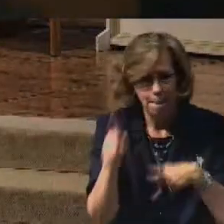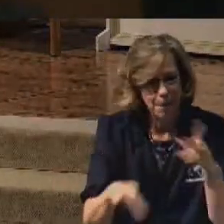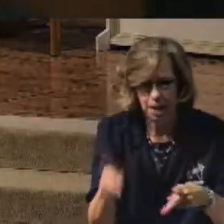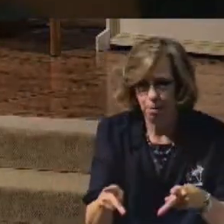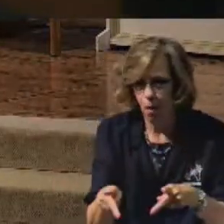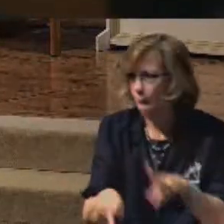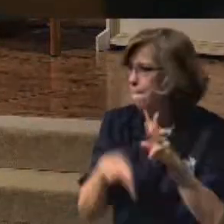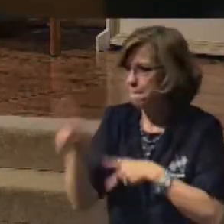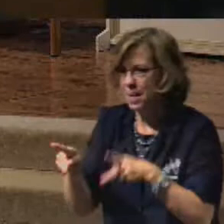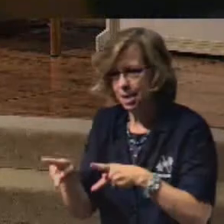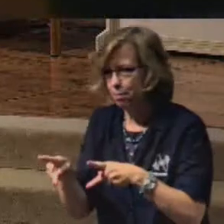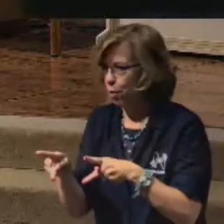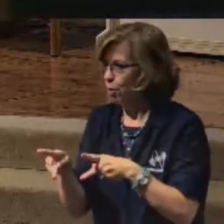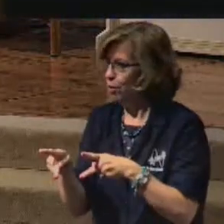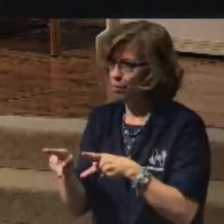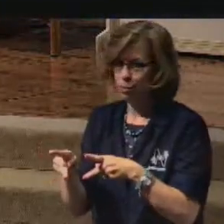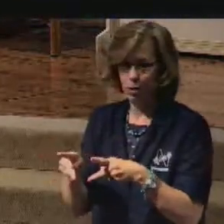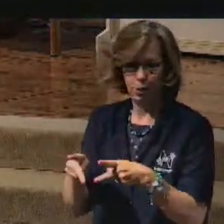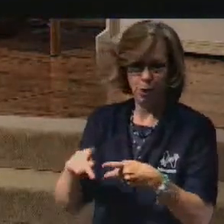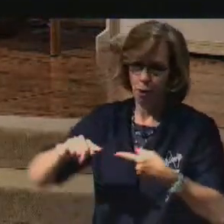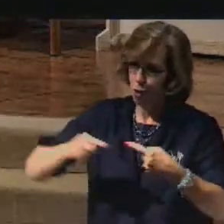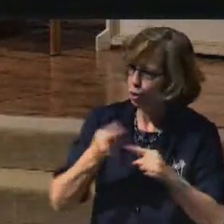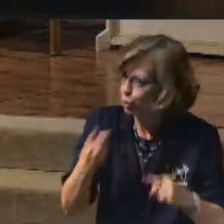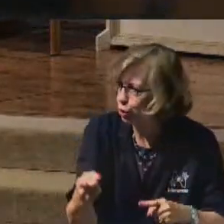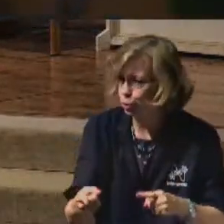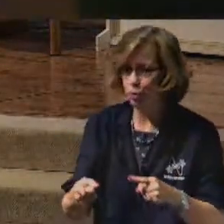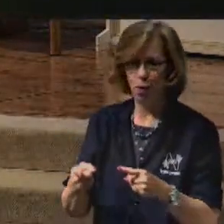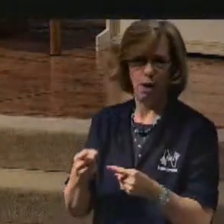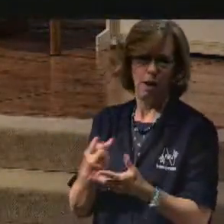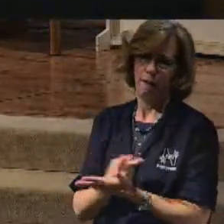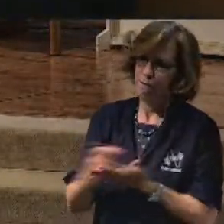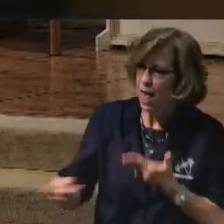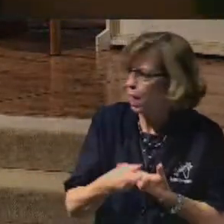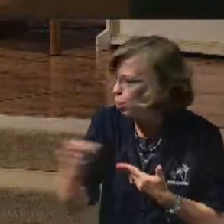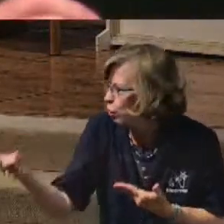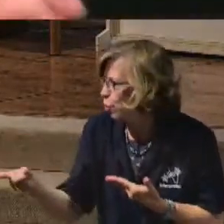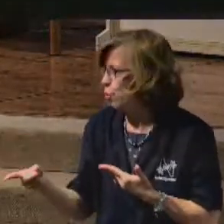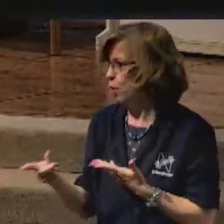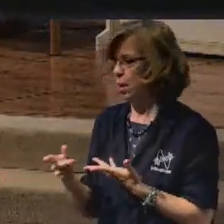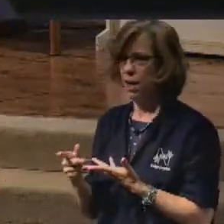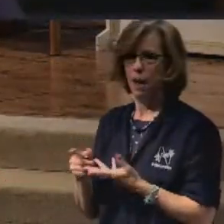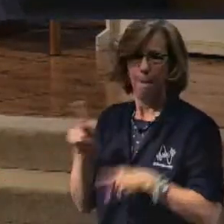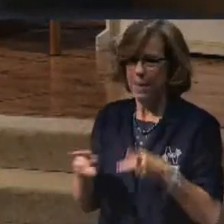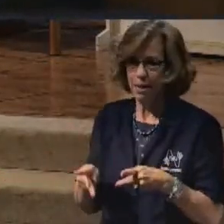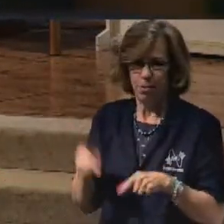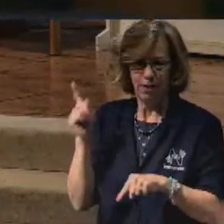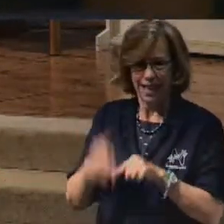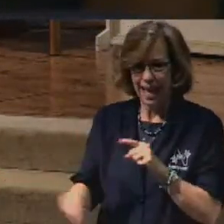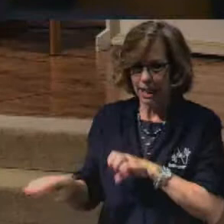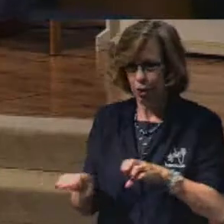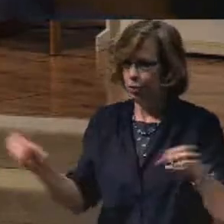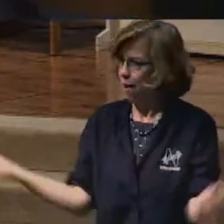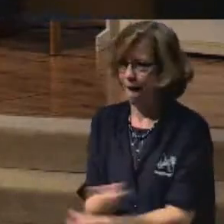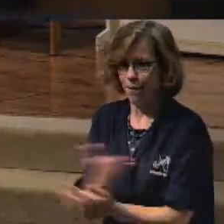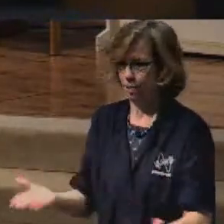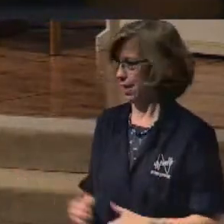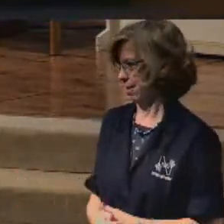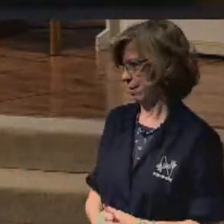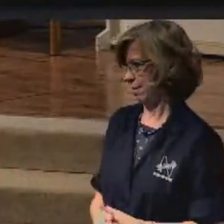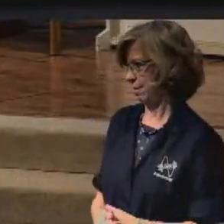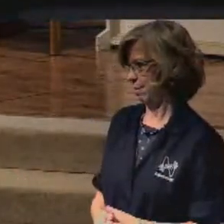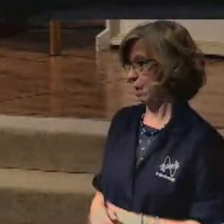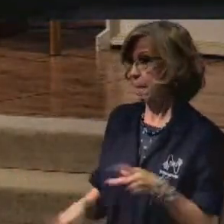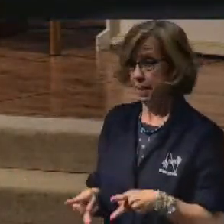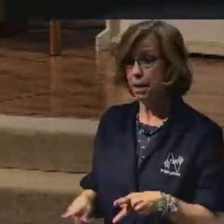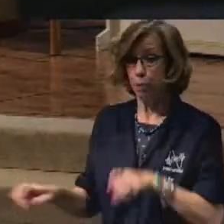down. People will fail you. People will disappoint you. People can only be in one place at one time. Even when they're doing right.